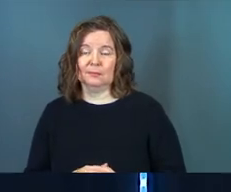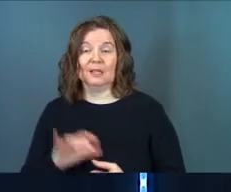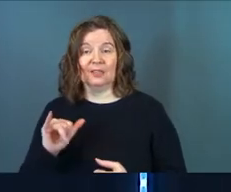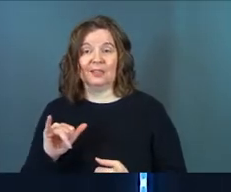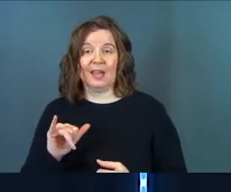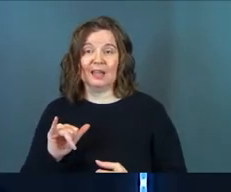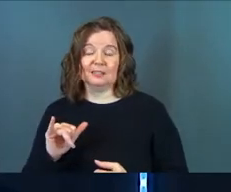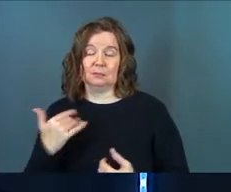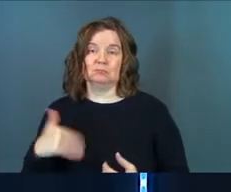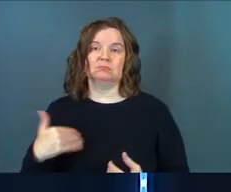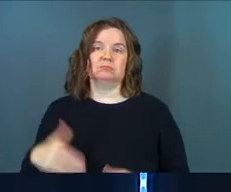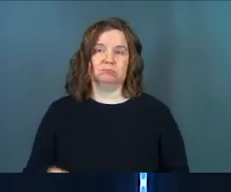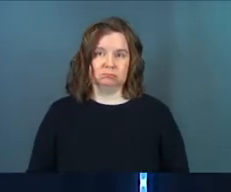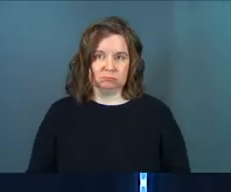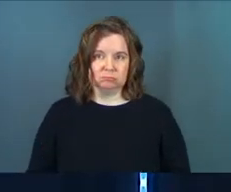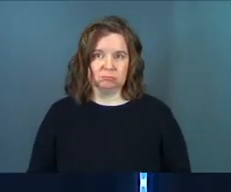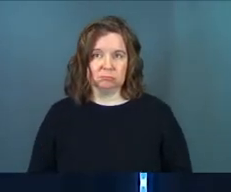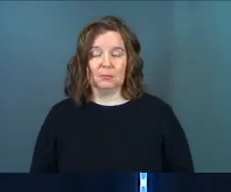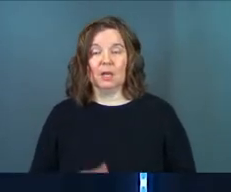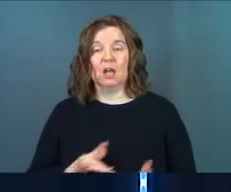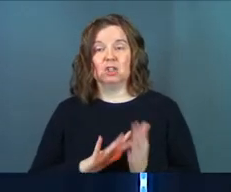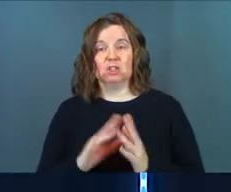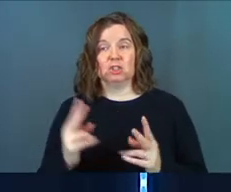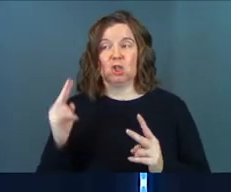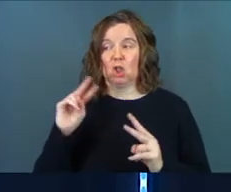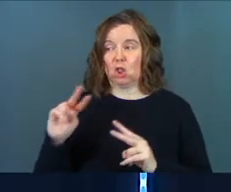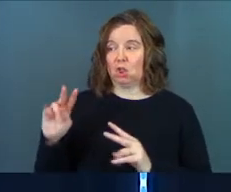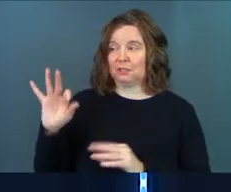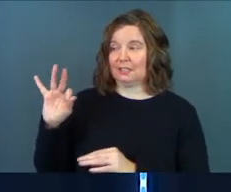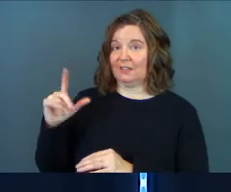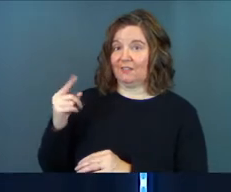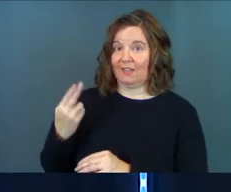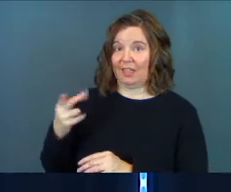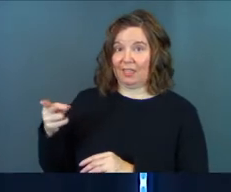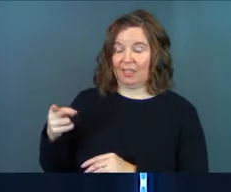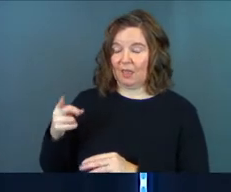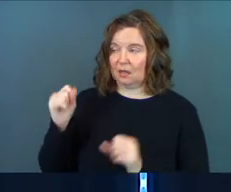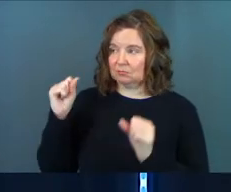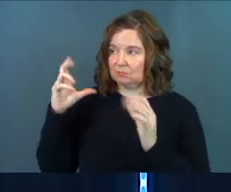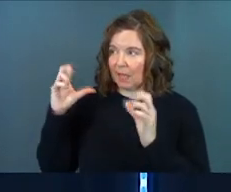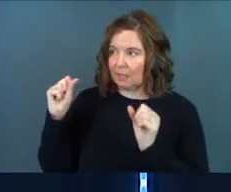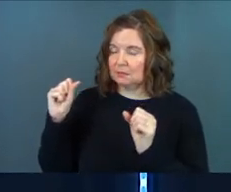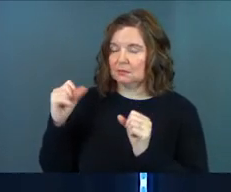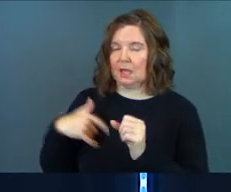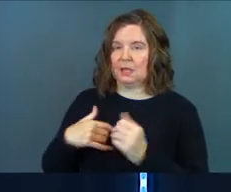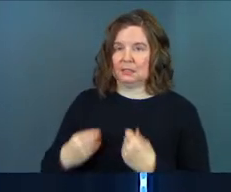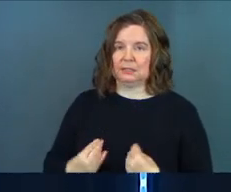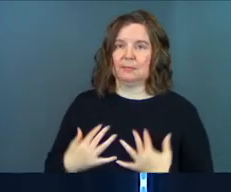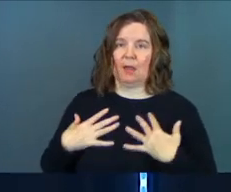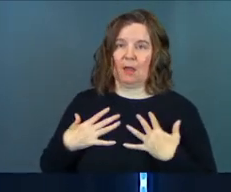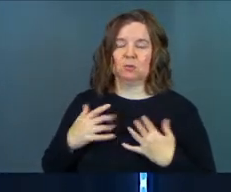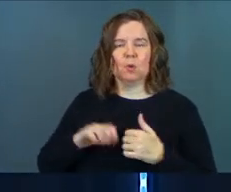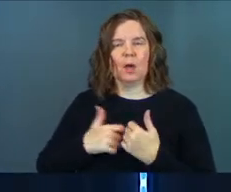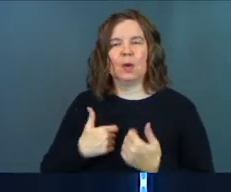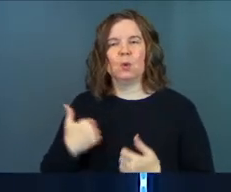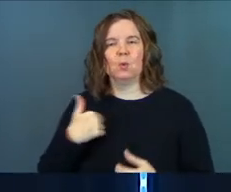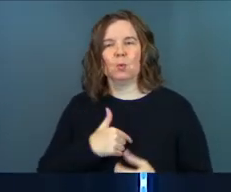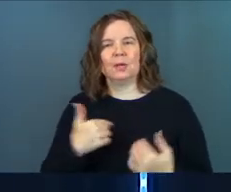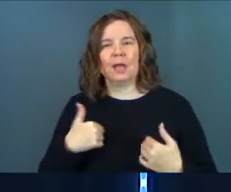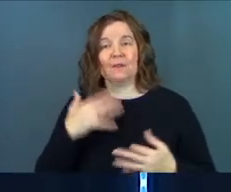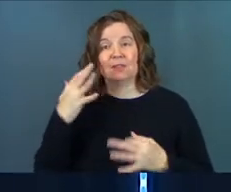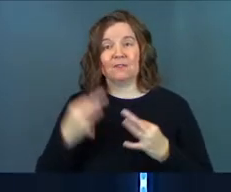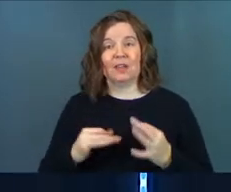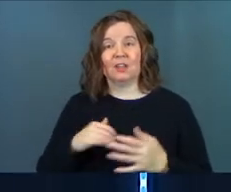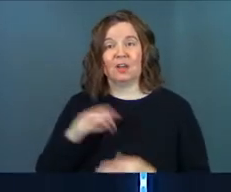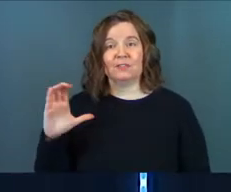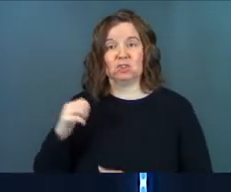That's gravity. Jesus looks at his faith and Jesus is amazed at his faith and inspired by his faith. So how do we have the